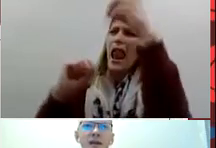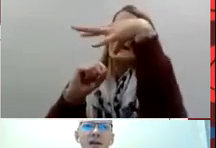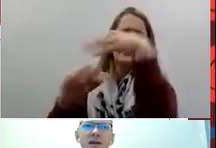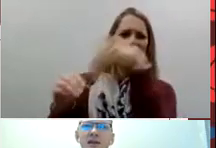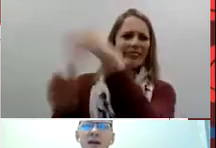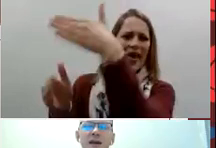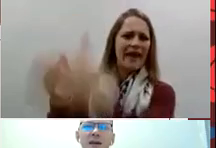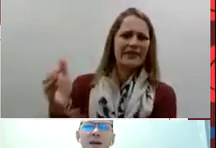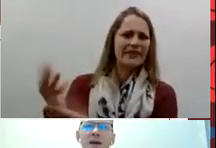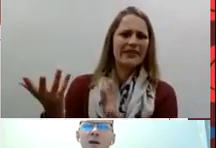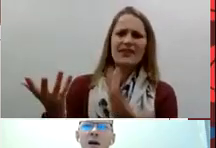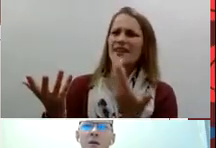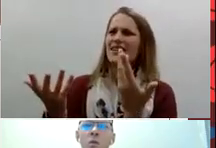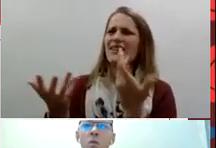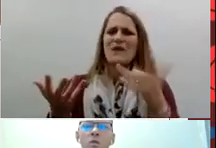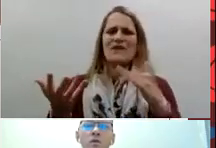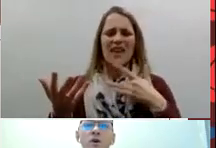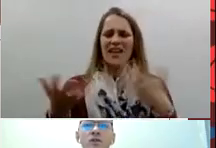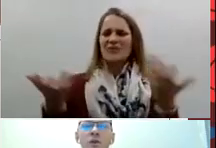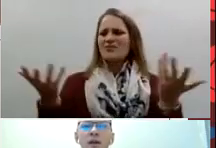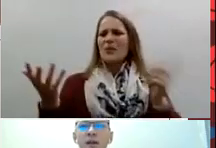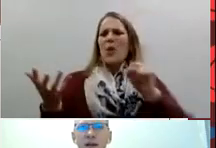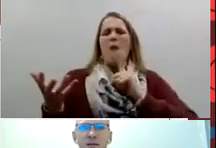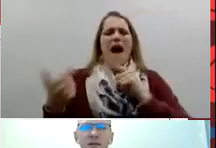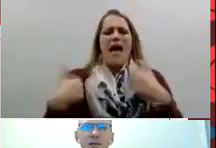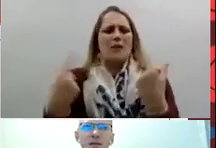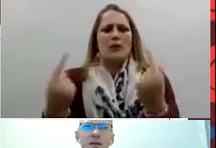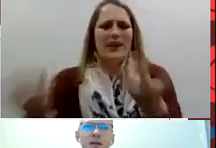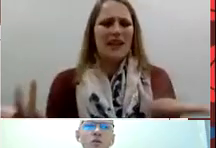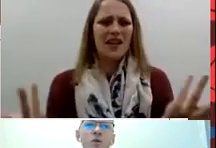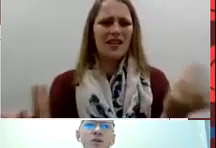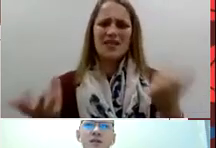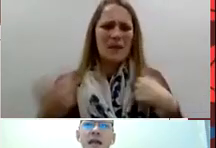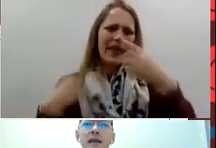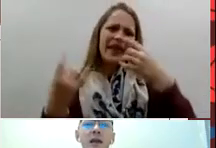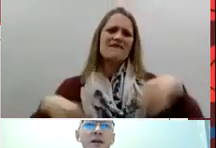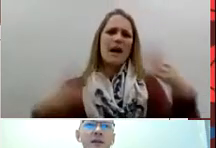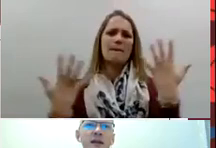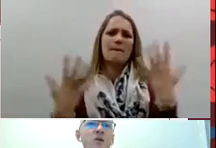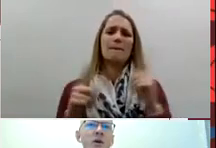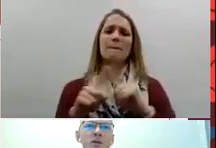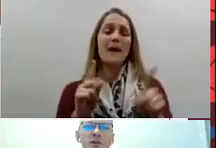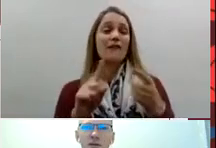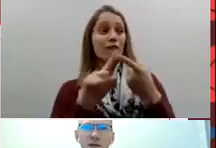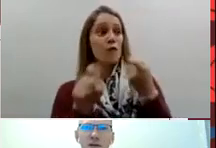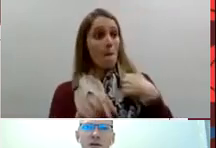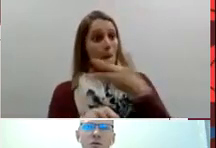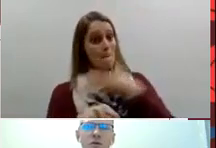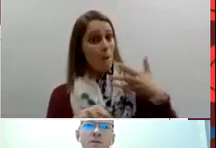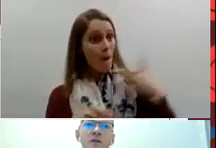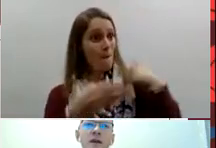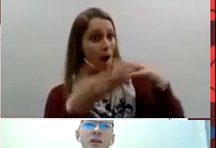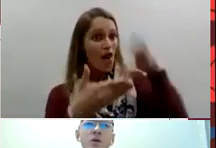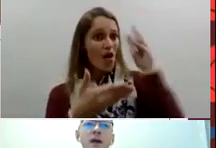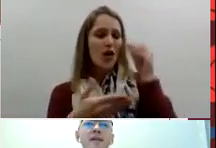that you can't do anything you won't see any light anywhere you